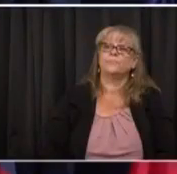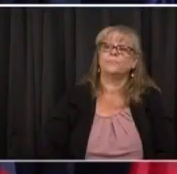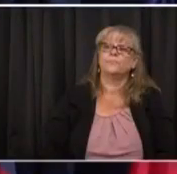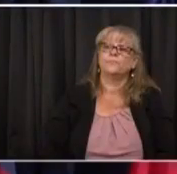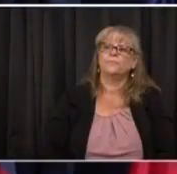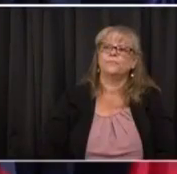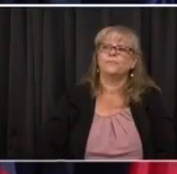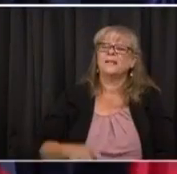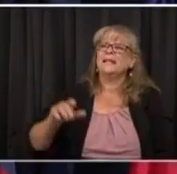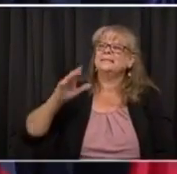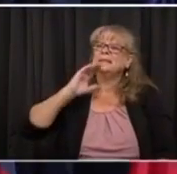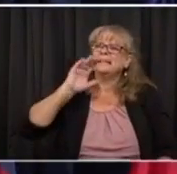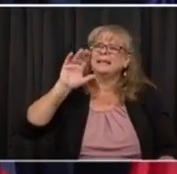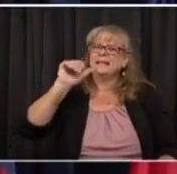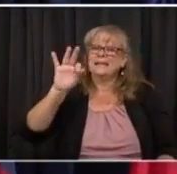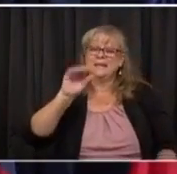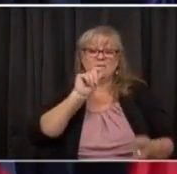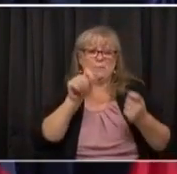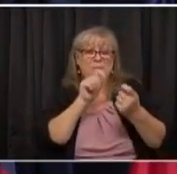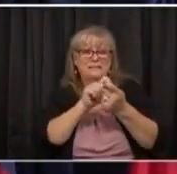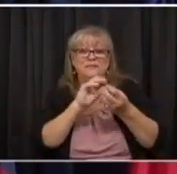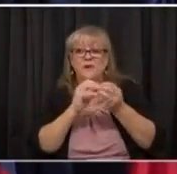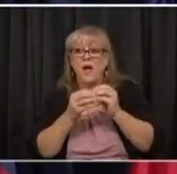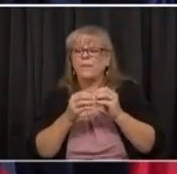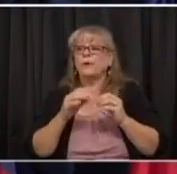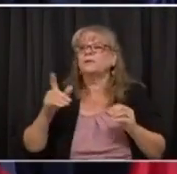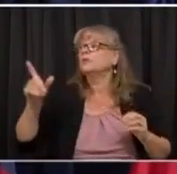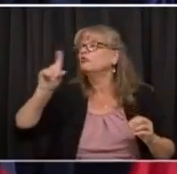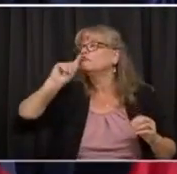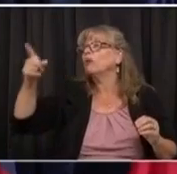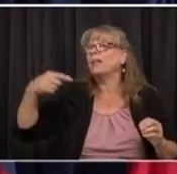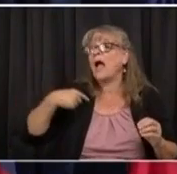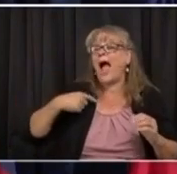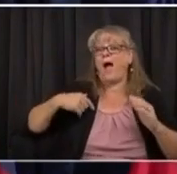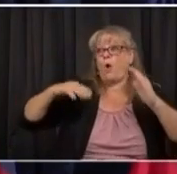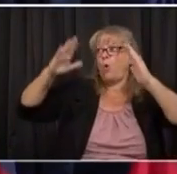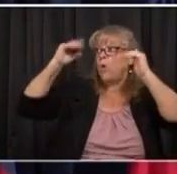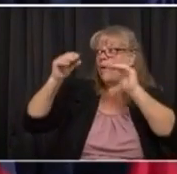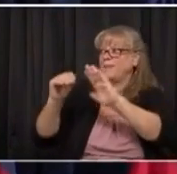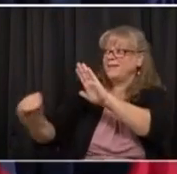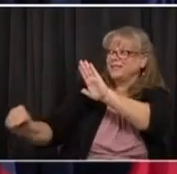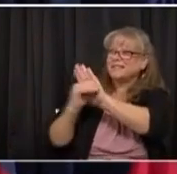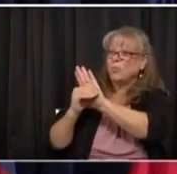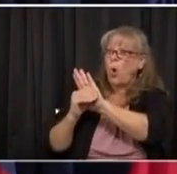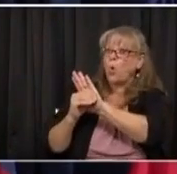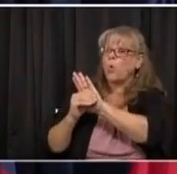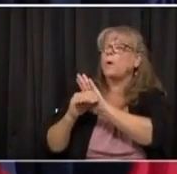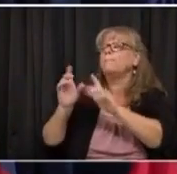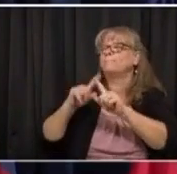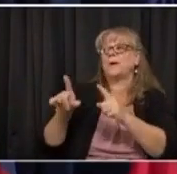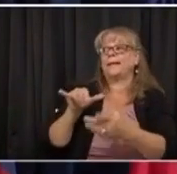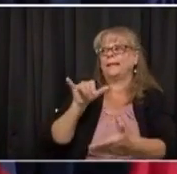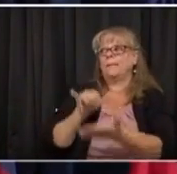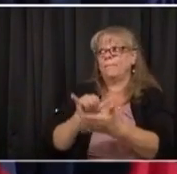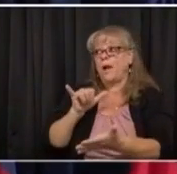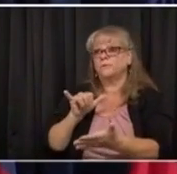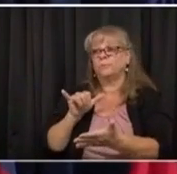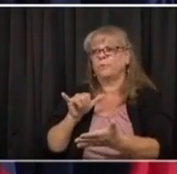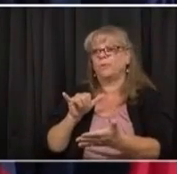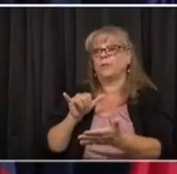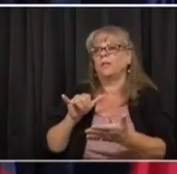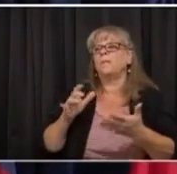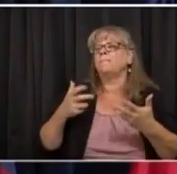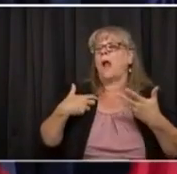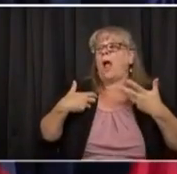Well, I hope there's no outbreaks and therefore there's no testing, but that's not realistic. Just as there's outbreaks in restaurants, there's outbreaks in factories, there will be site-based